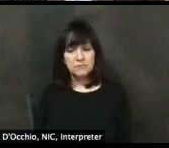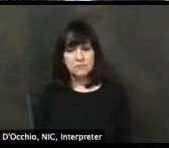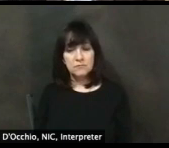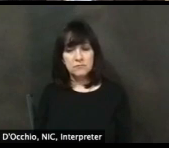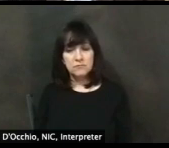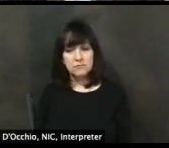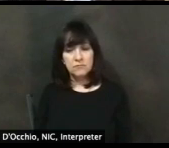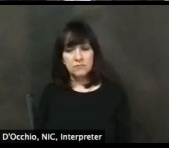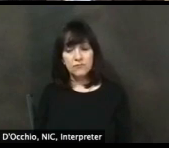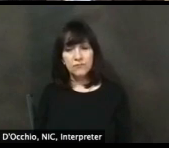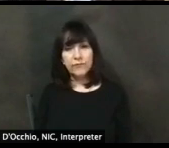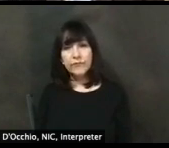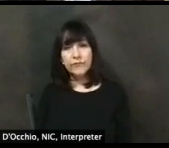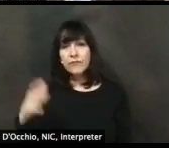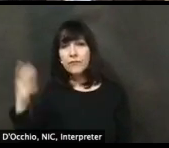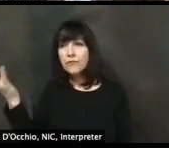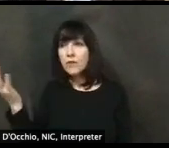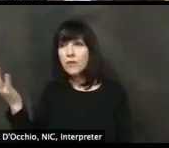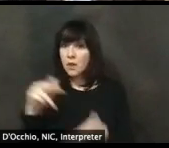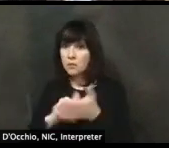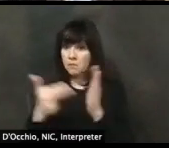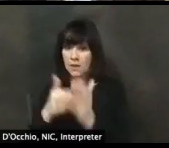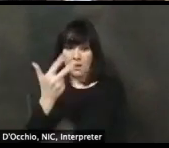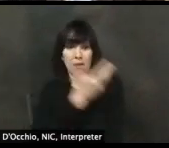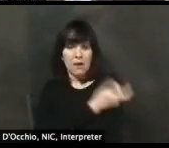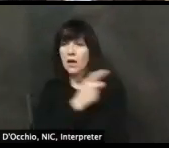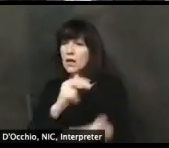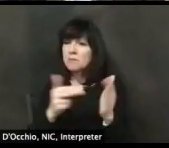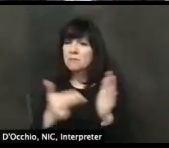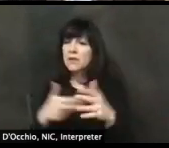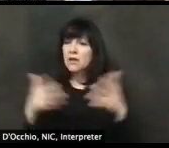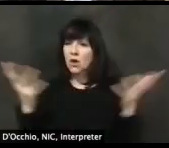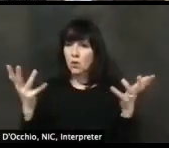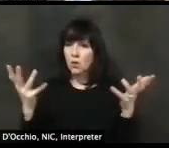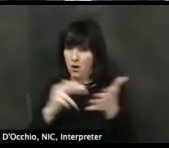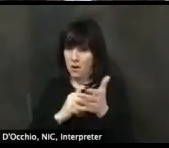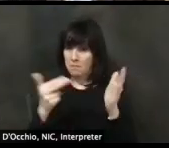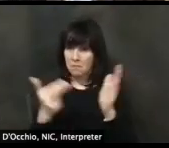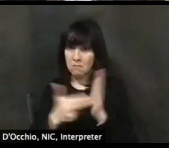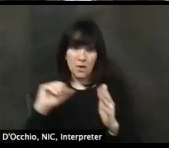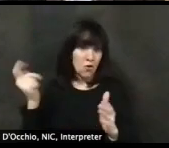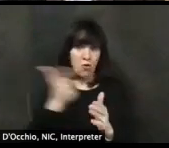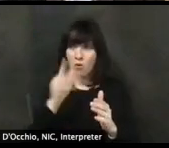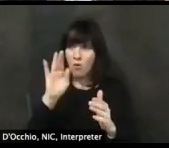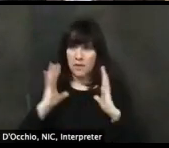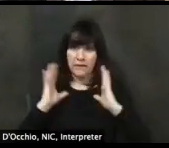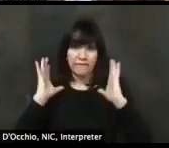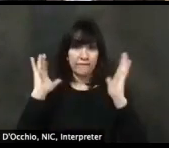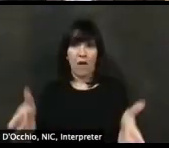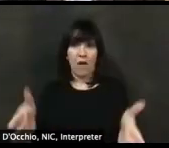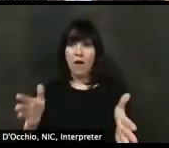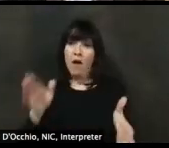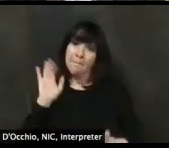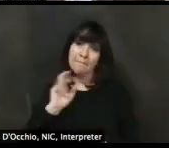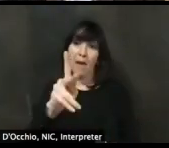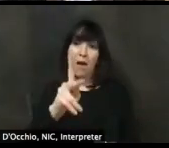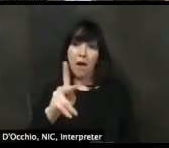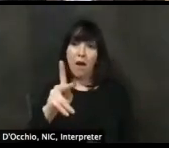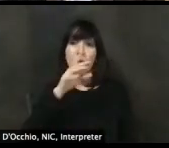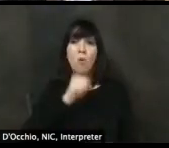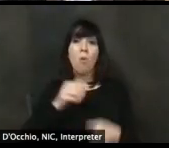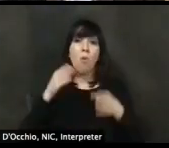Yeah. So, um, you know, it's, it's a big reason why we are really ramping up our, our data and surveillance